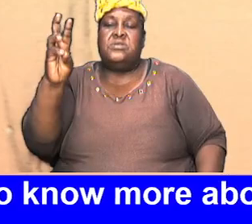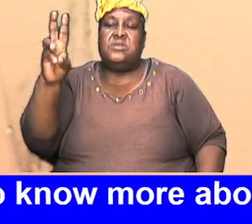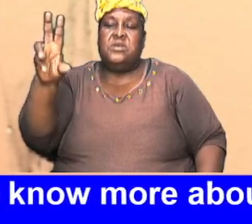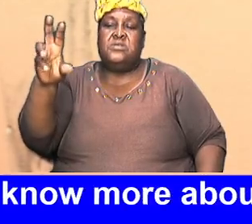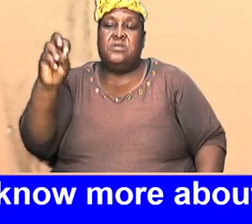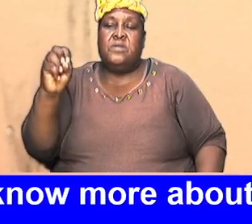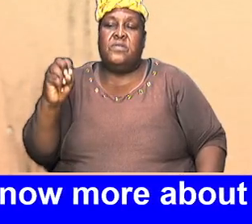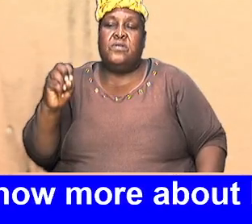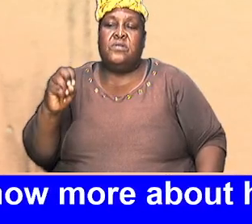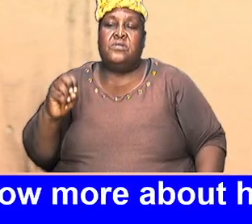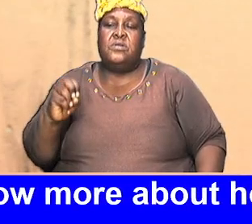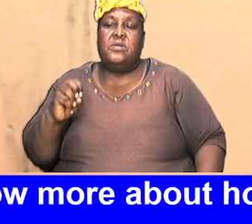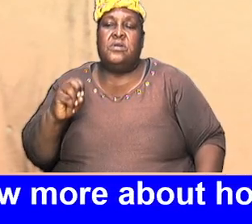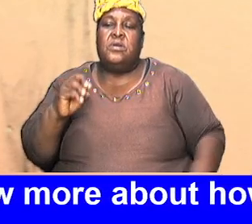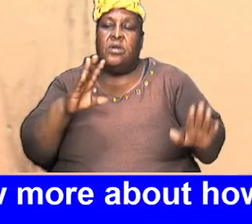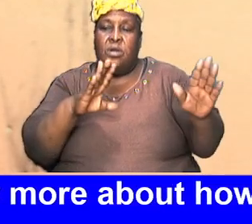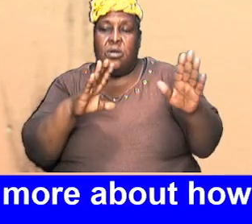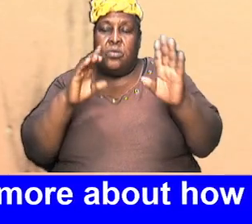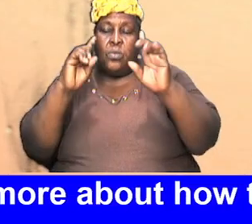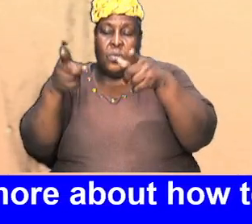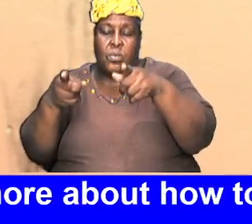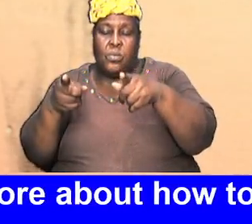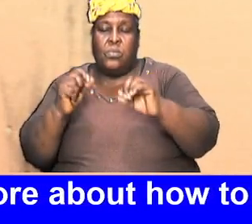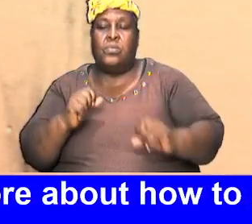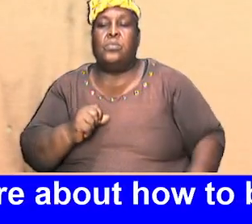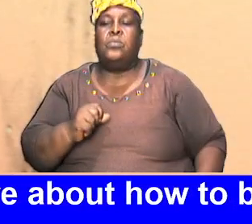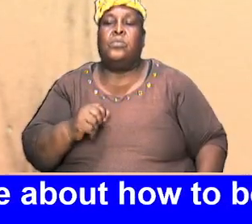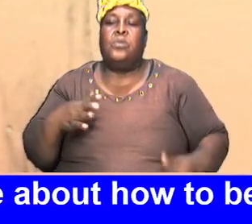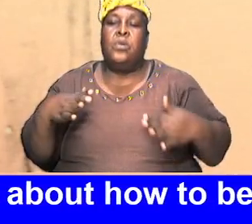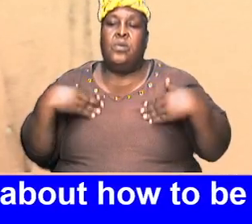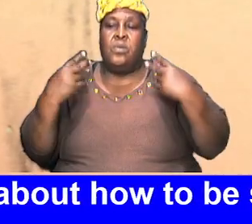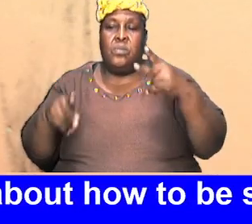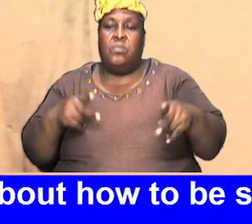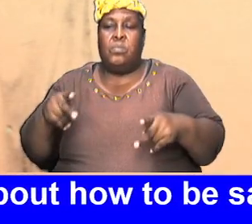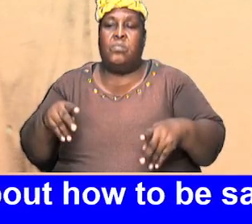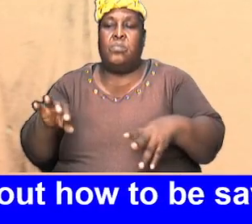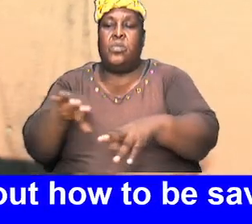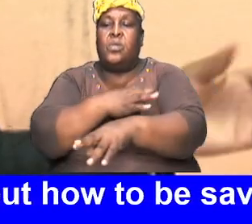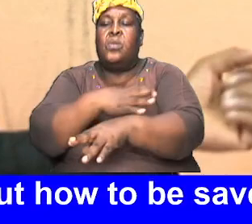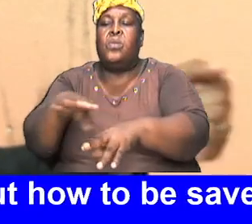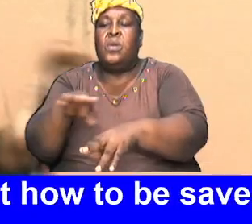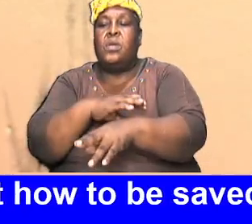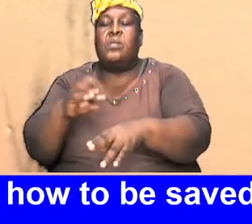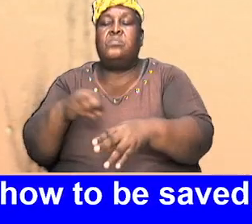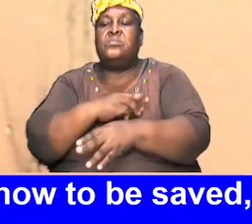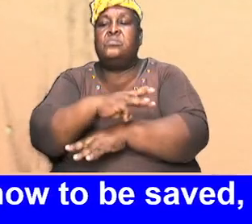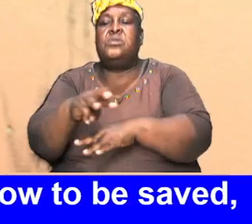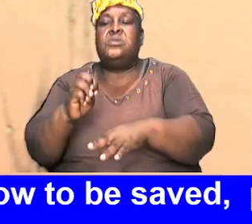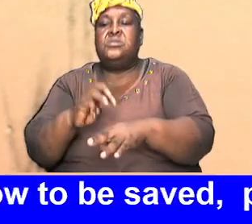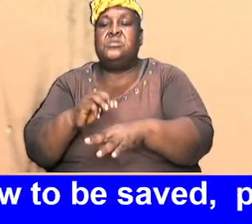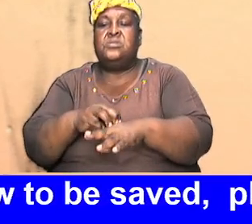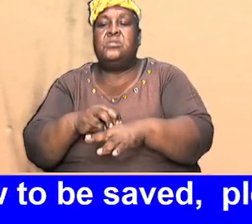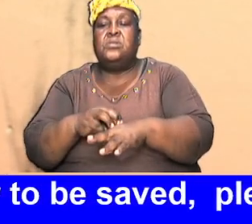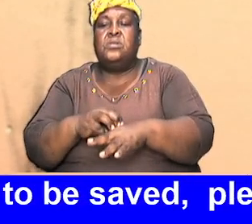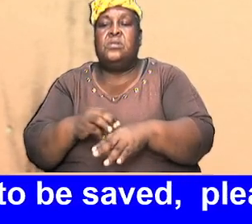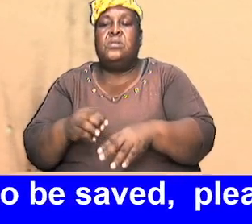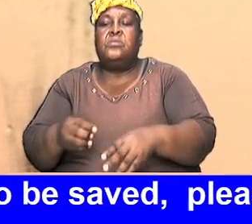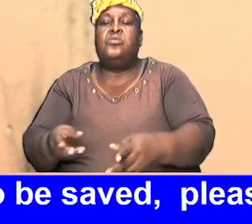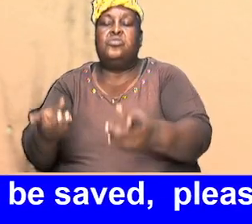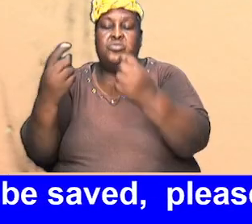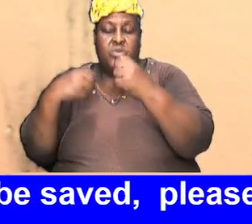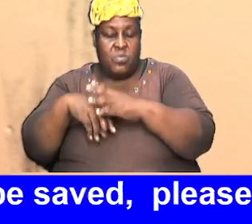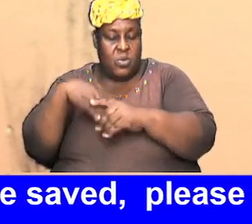then head on there so let's give it our full support our young people our choir will be ministering so let's come out and support them in the